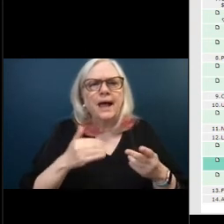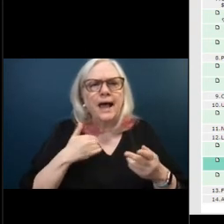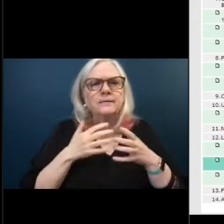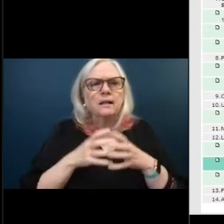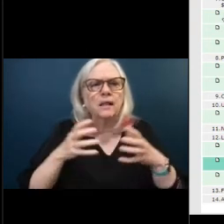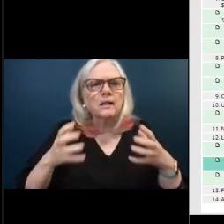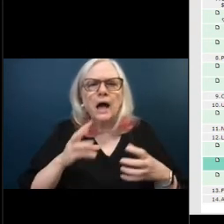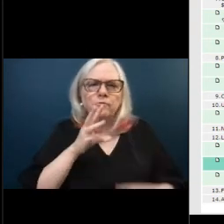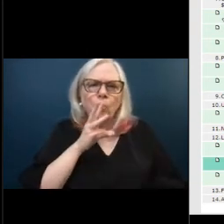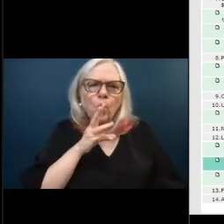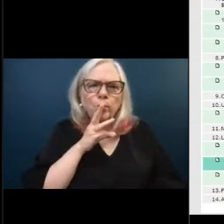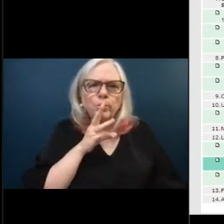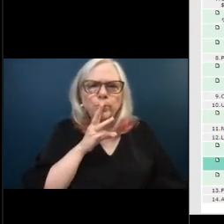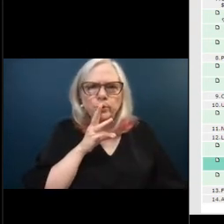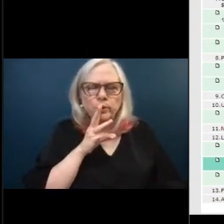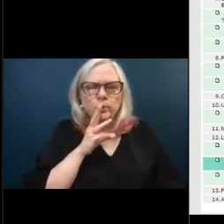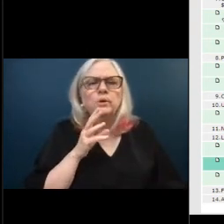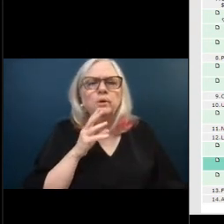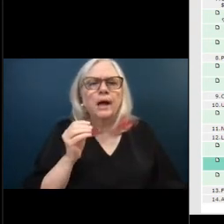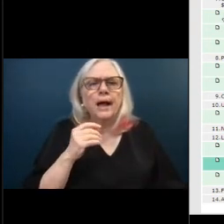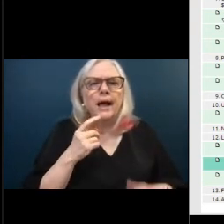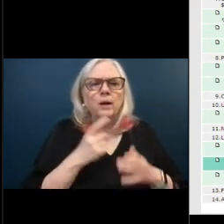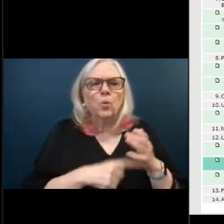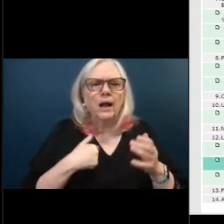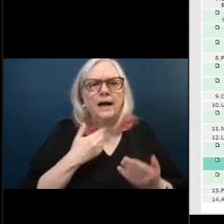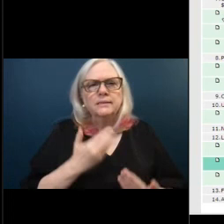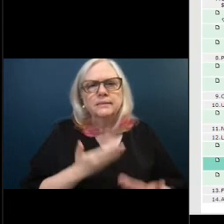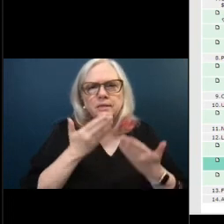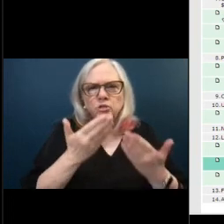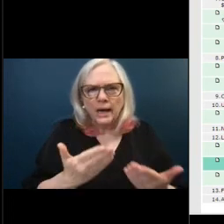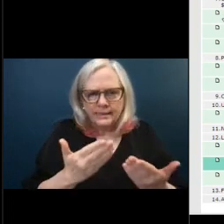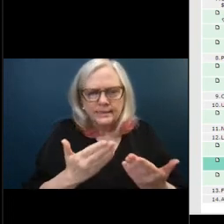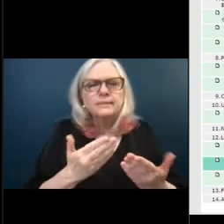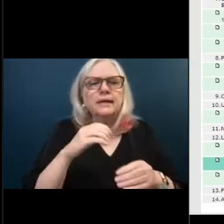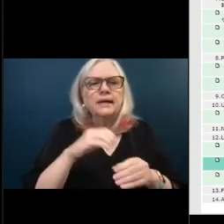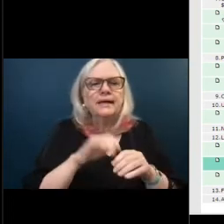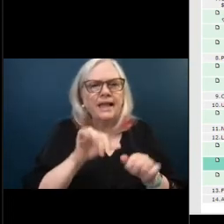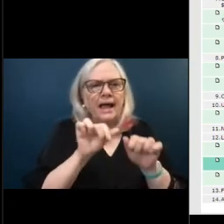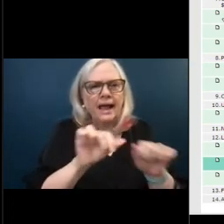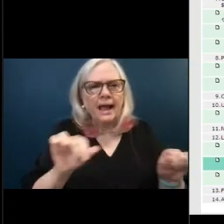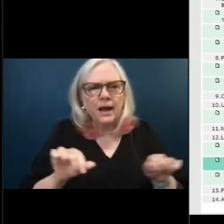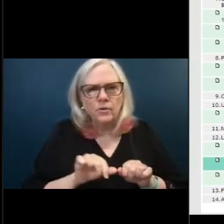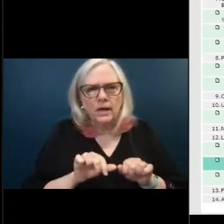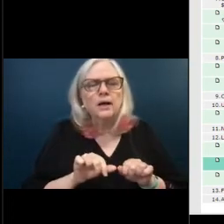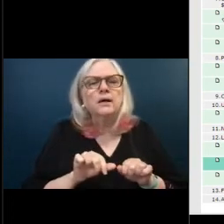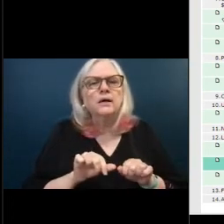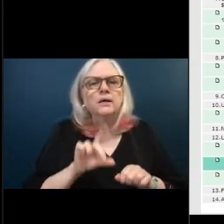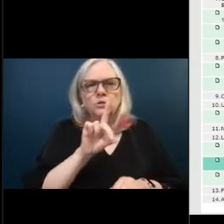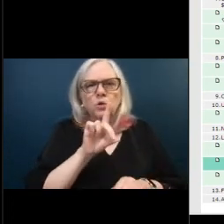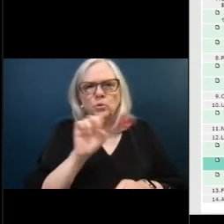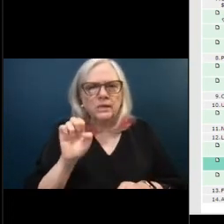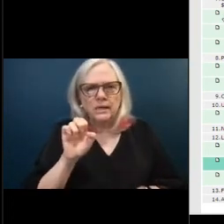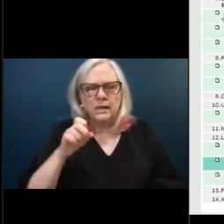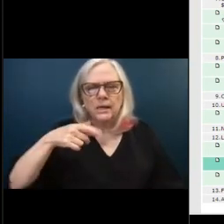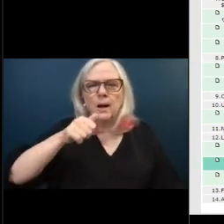water and what i would suggest in this particular area is to de-privatize the